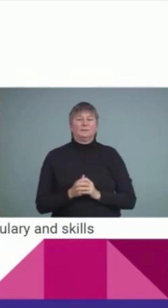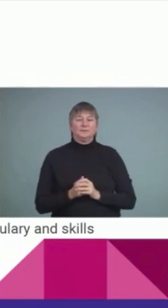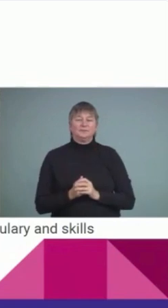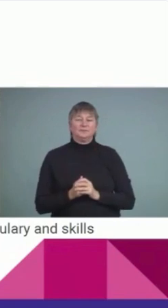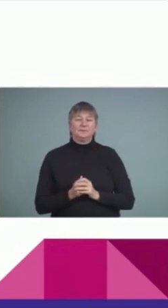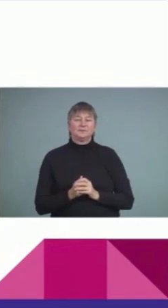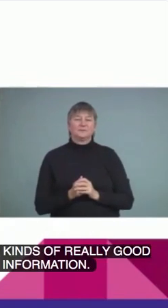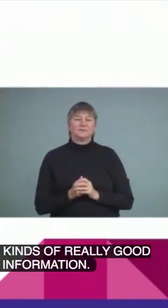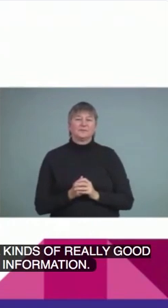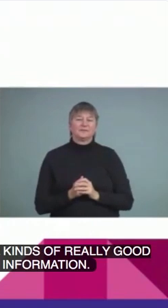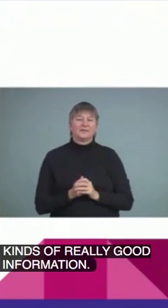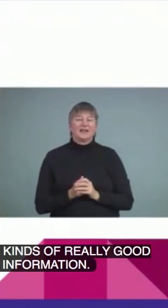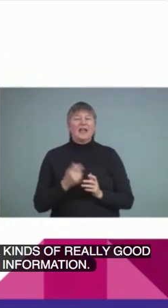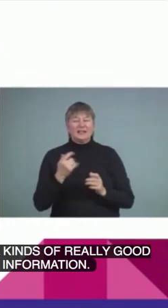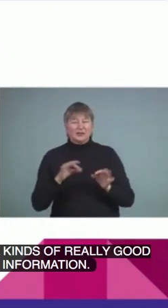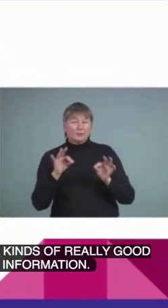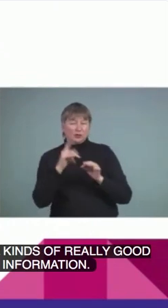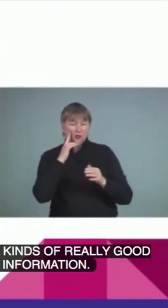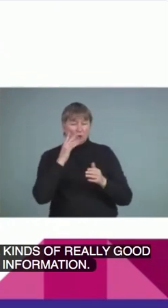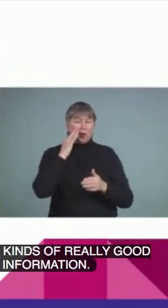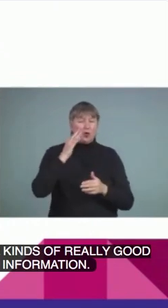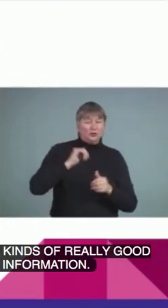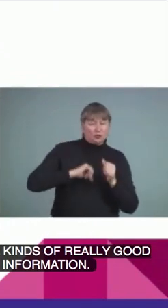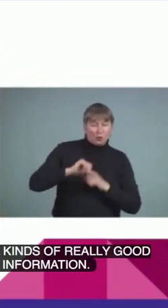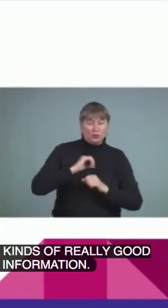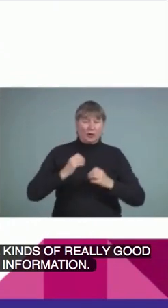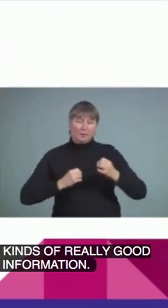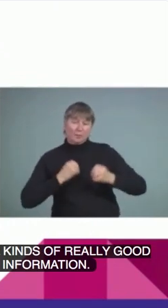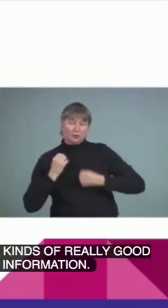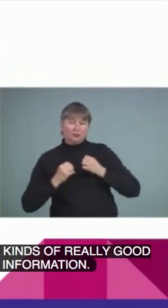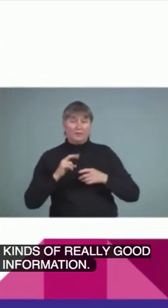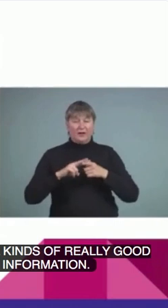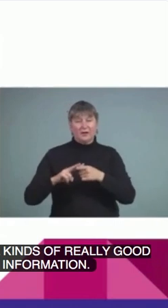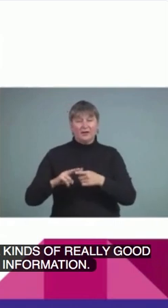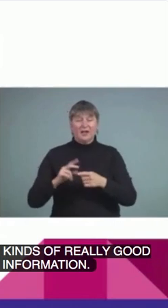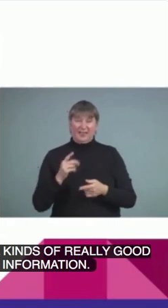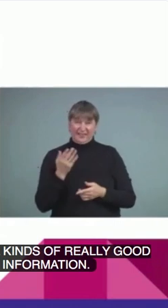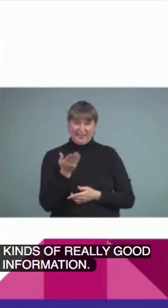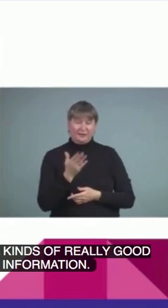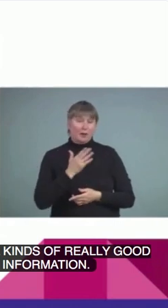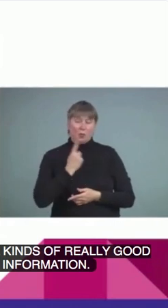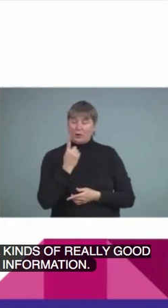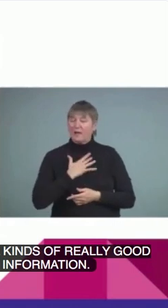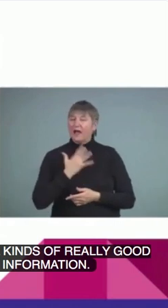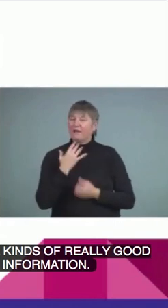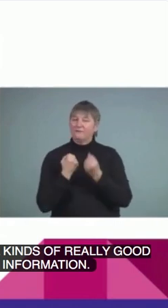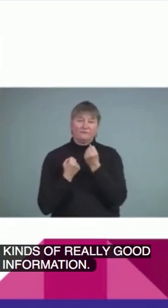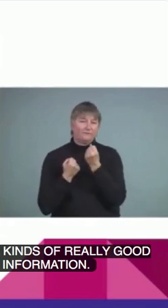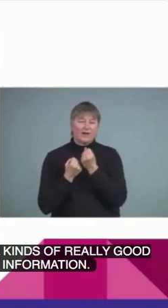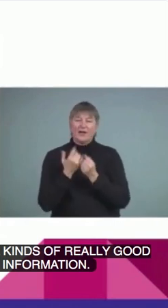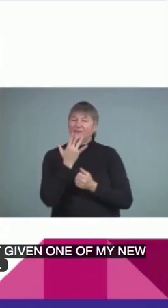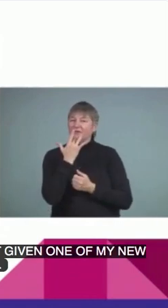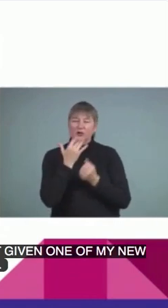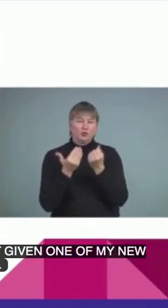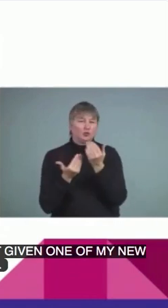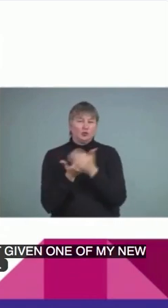Knowing that social-emotional vocabulary, I've just given one of my favorite new resources here and a link. This is the